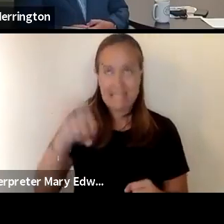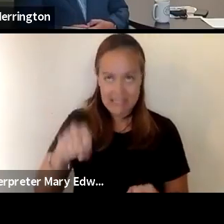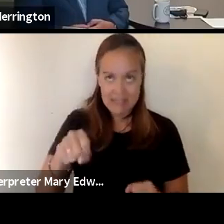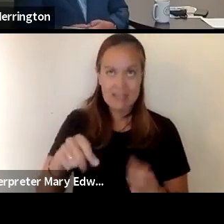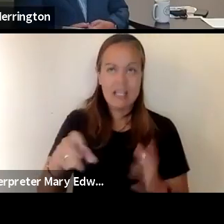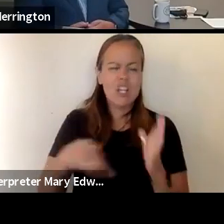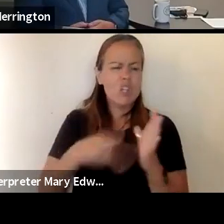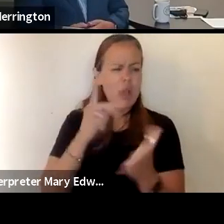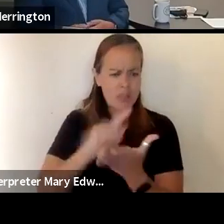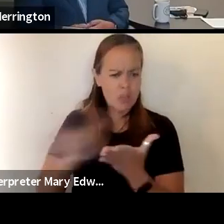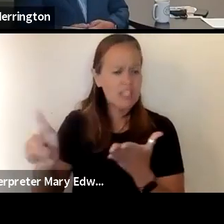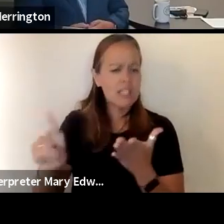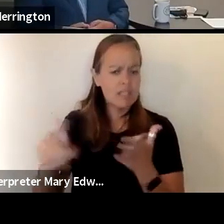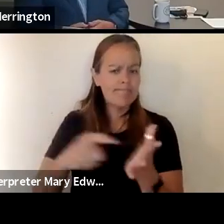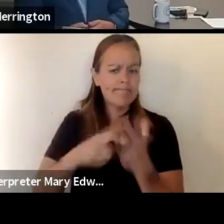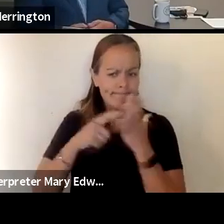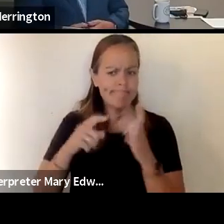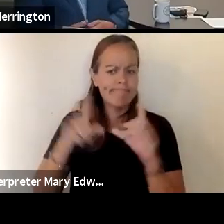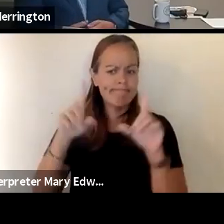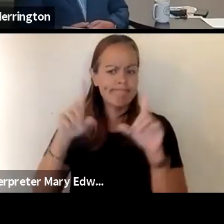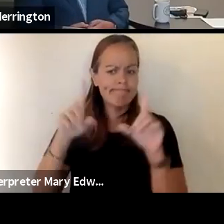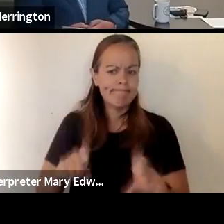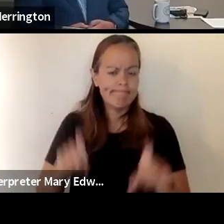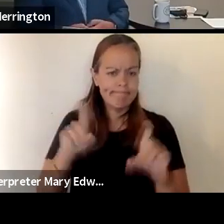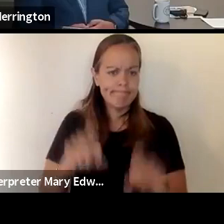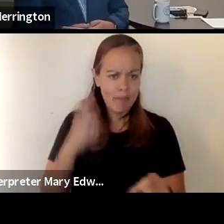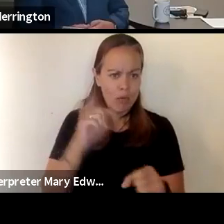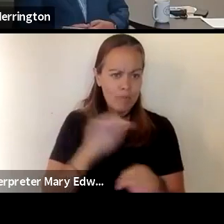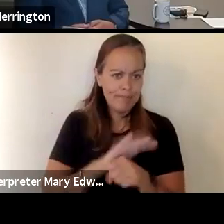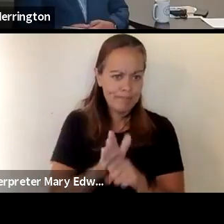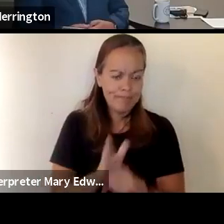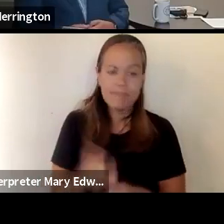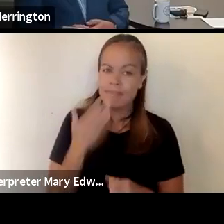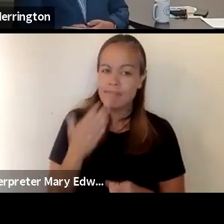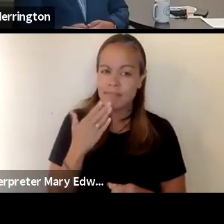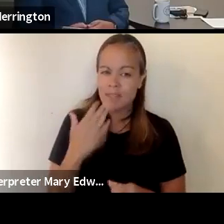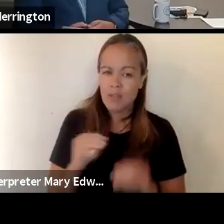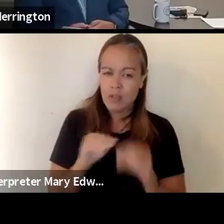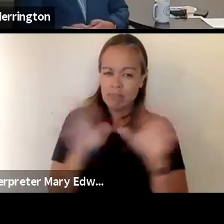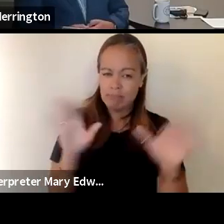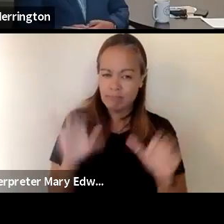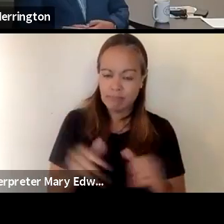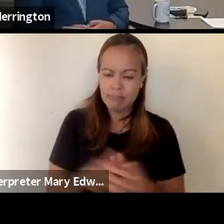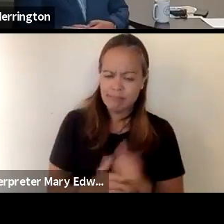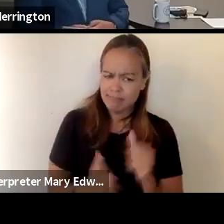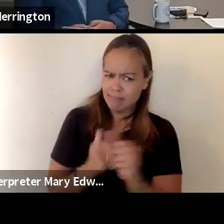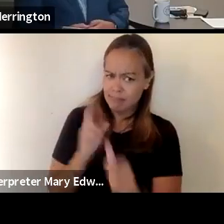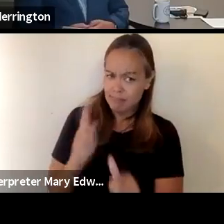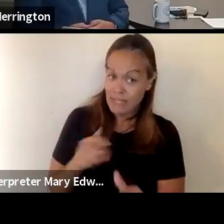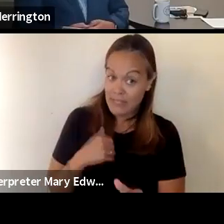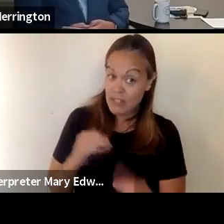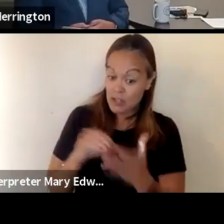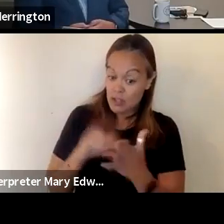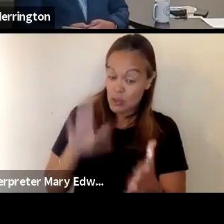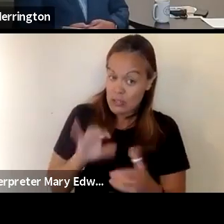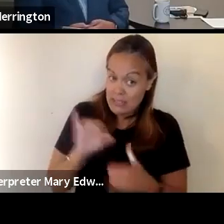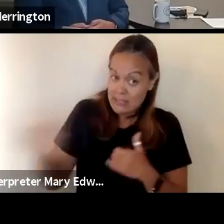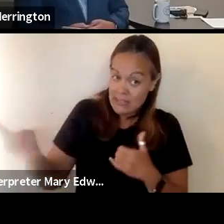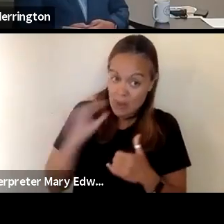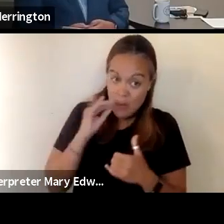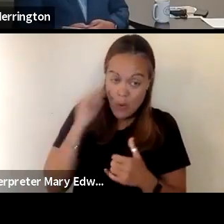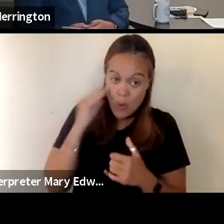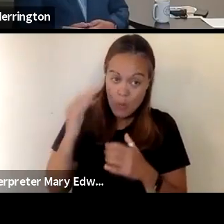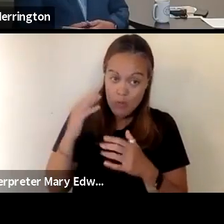weekly requirement there so thank you for clarifying that and as a follow-up to um that question if a student does have to stay home to